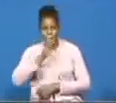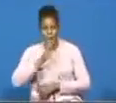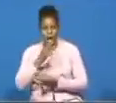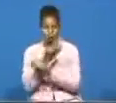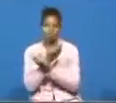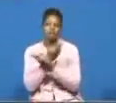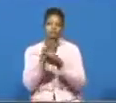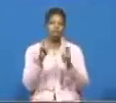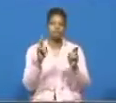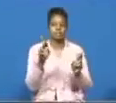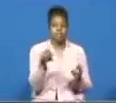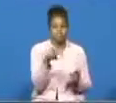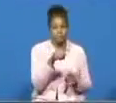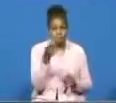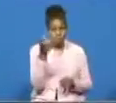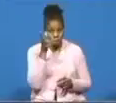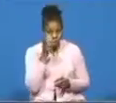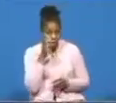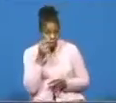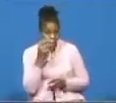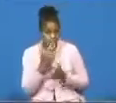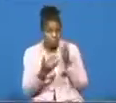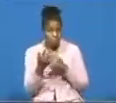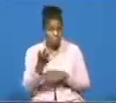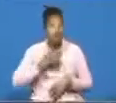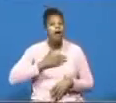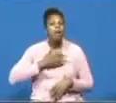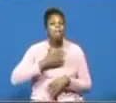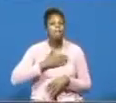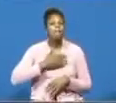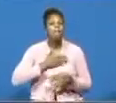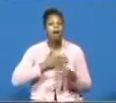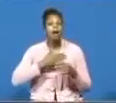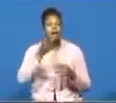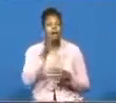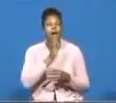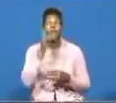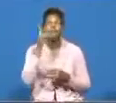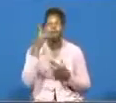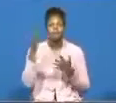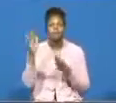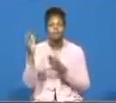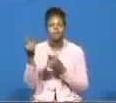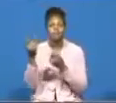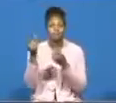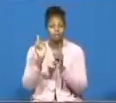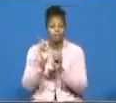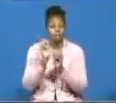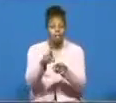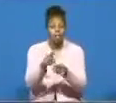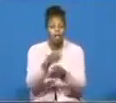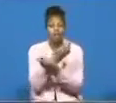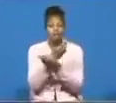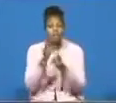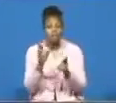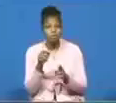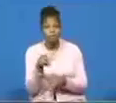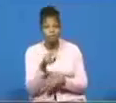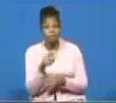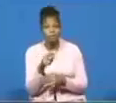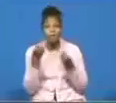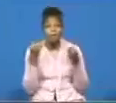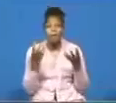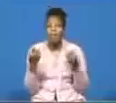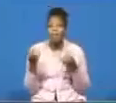the rescue are you hear me somebody my god he came to the rescue and